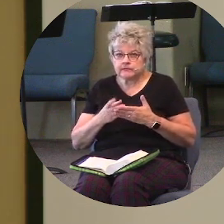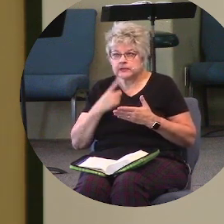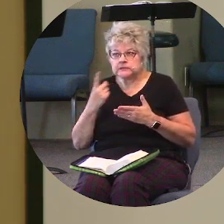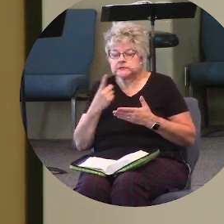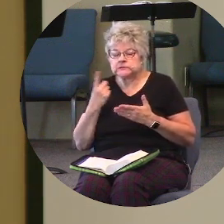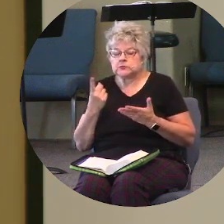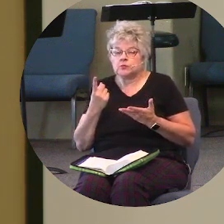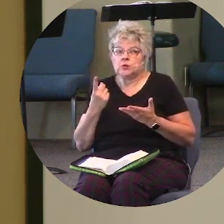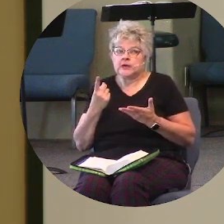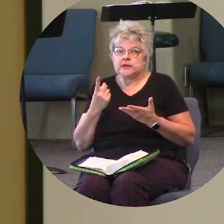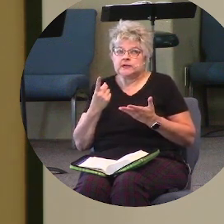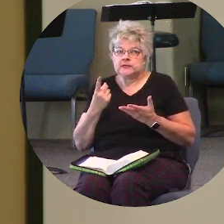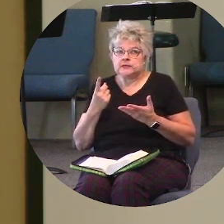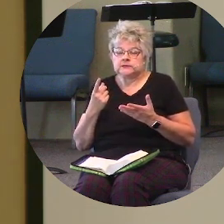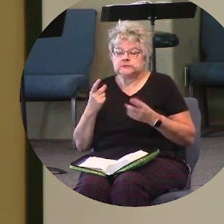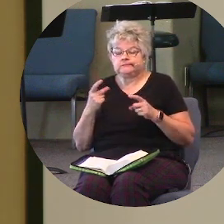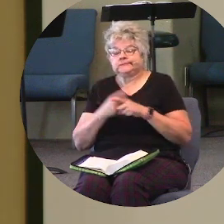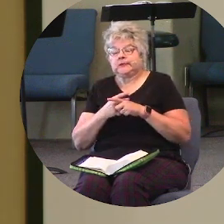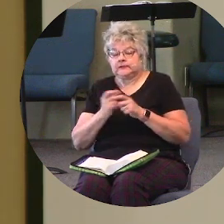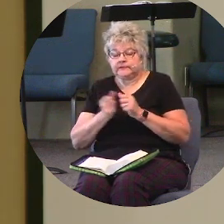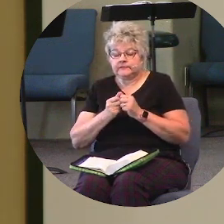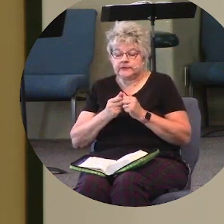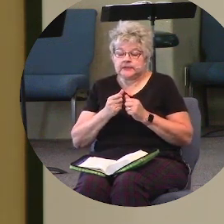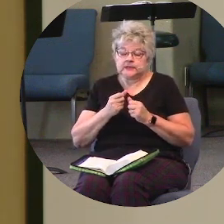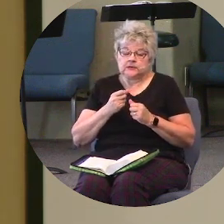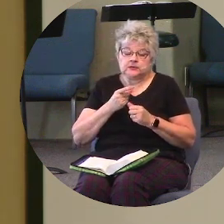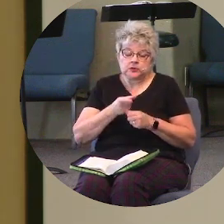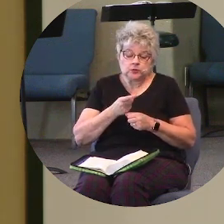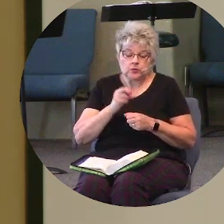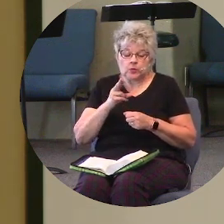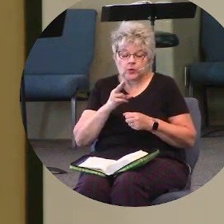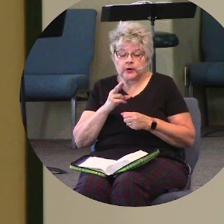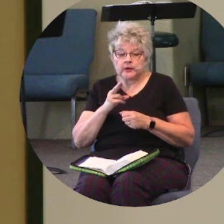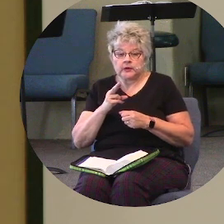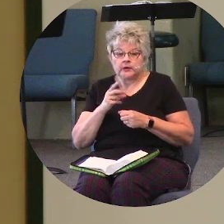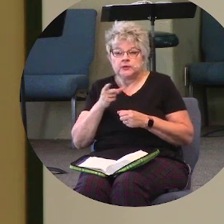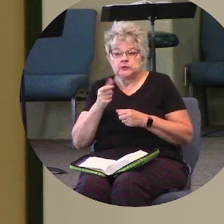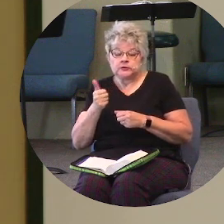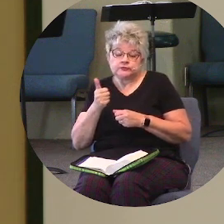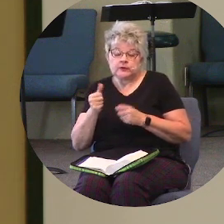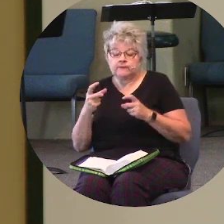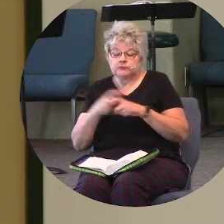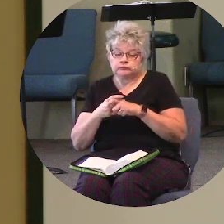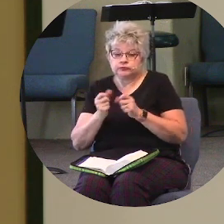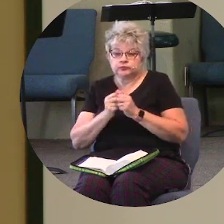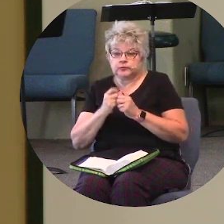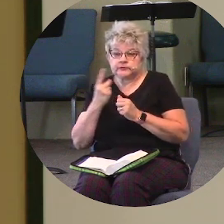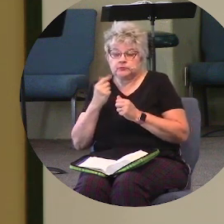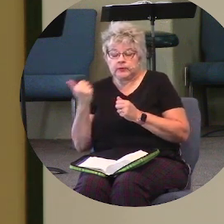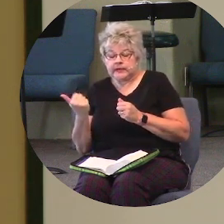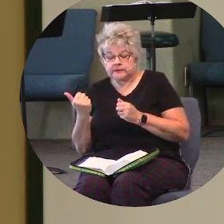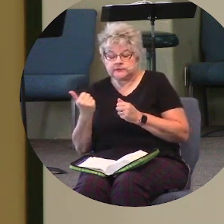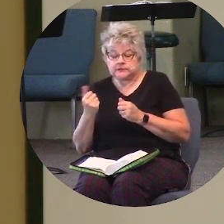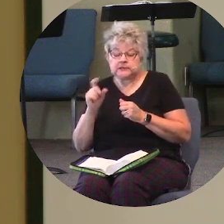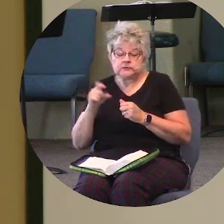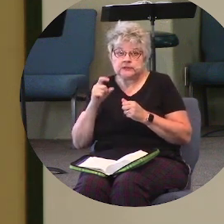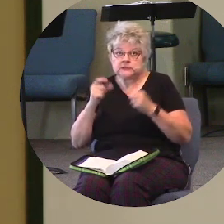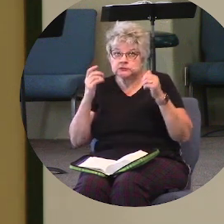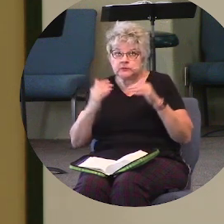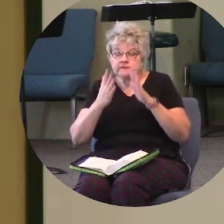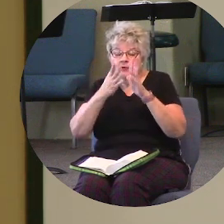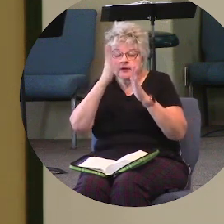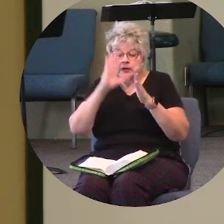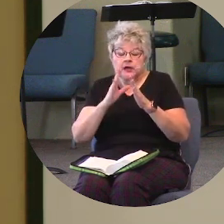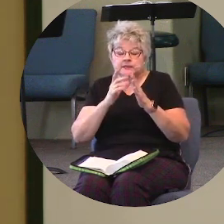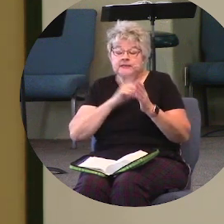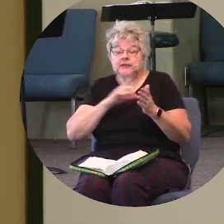at odds with you or you're at odds with someone else. And maybe this morning you need to simply, you know, go before God and say, Lord, give